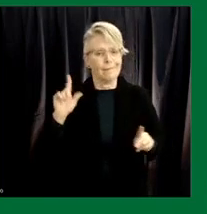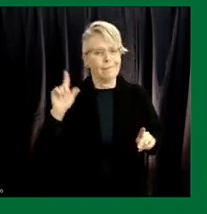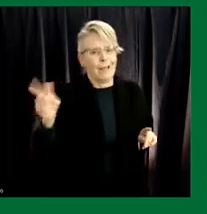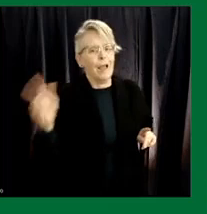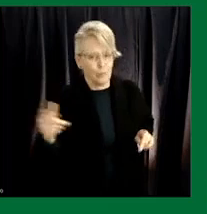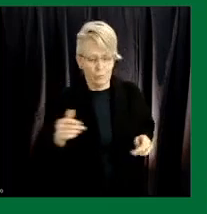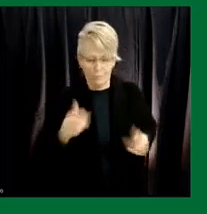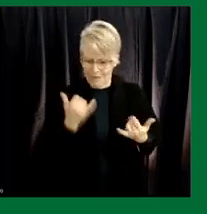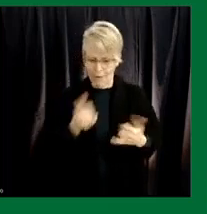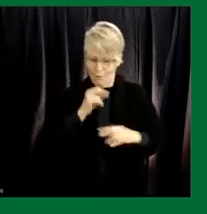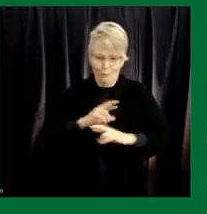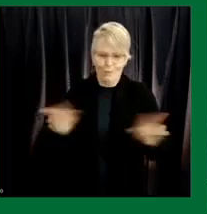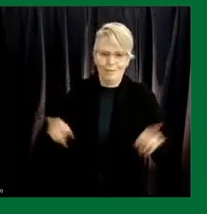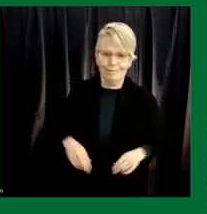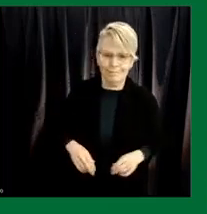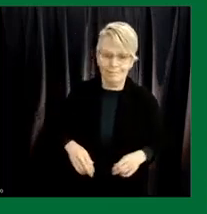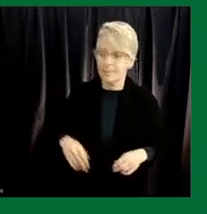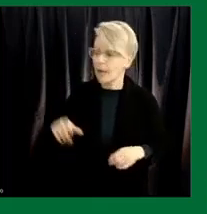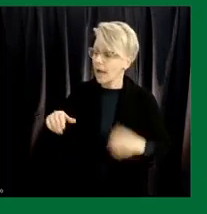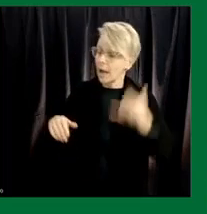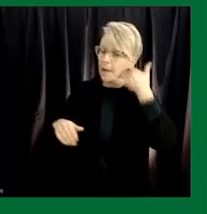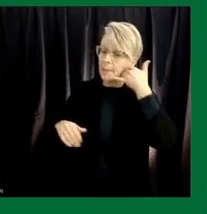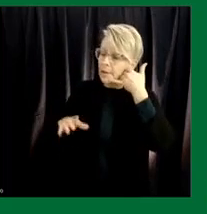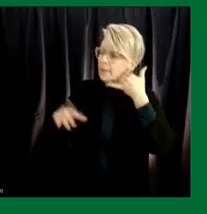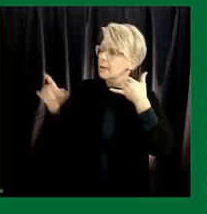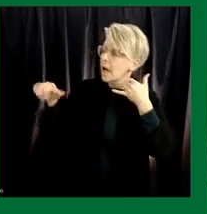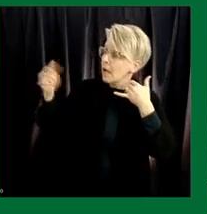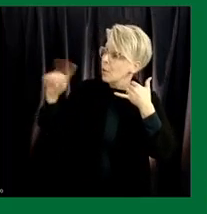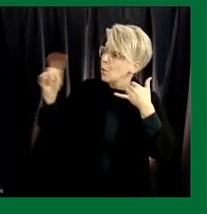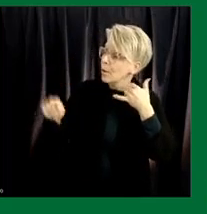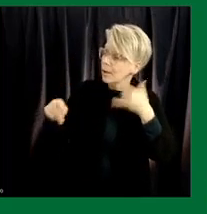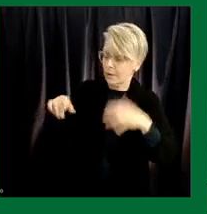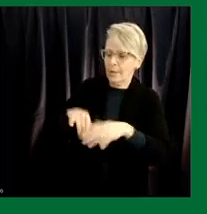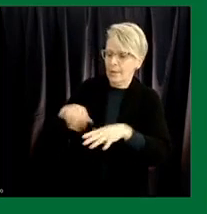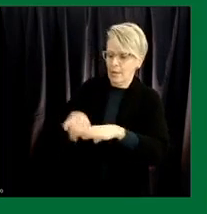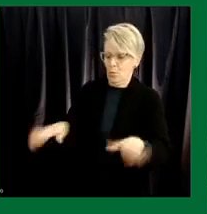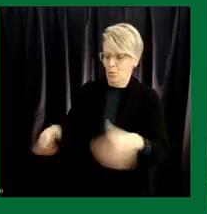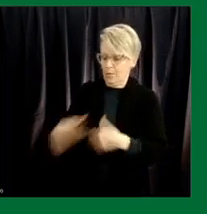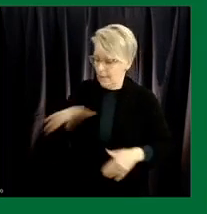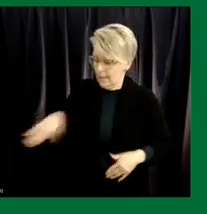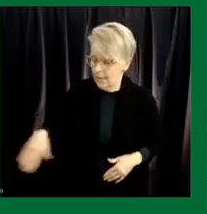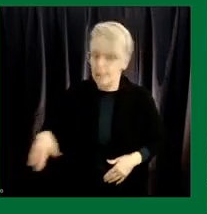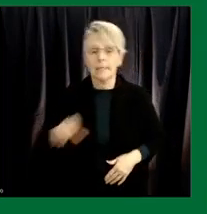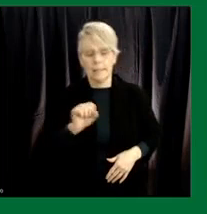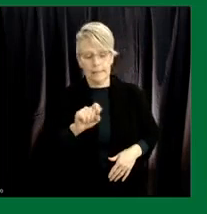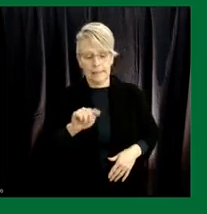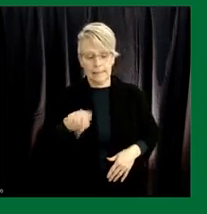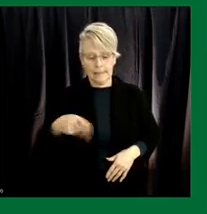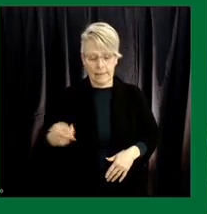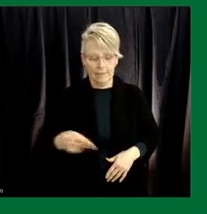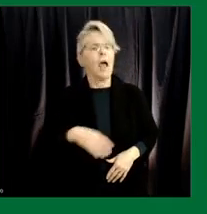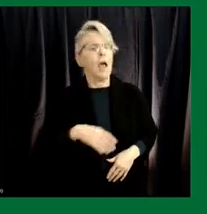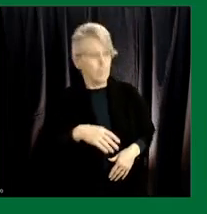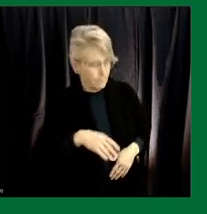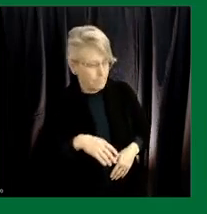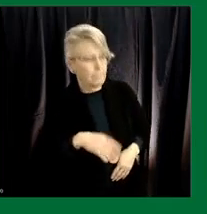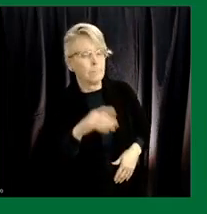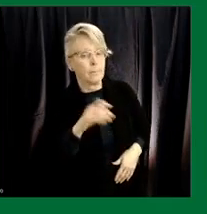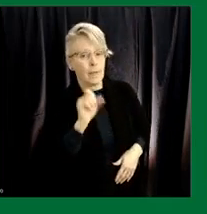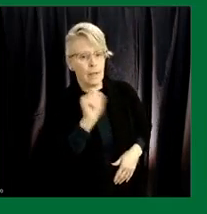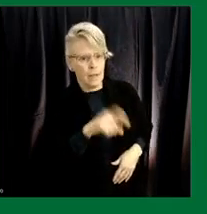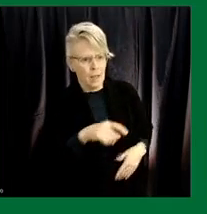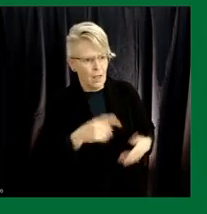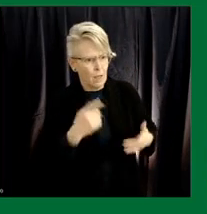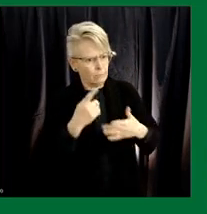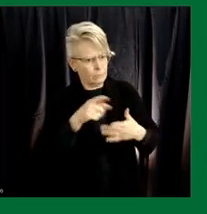i'll take our next question in the room steph yeah when we're seeing variants of concerns spreading in